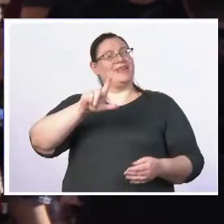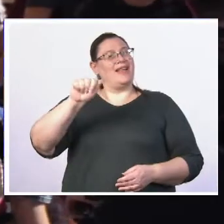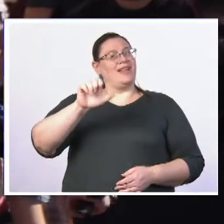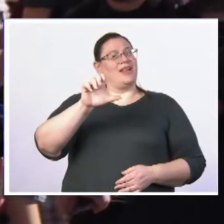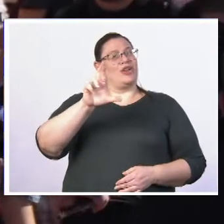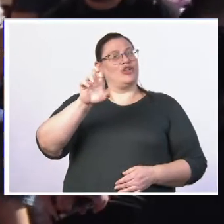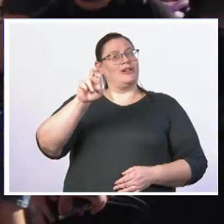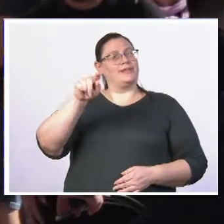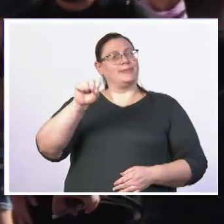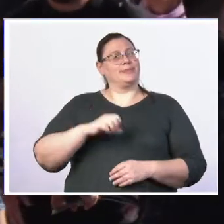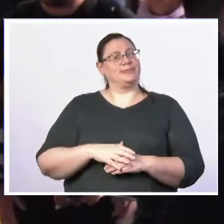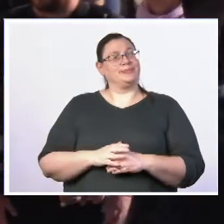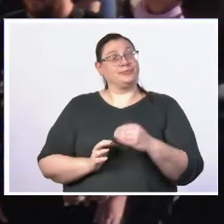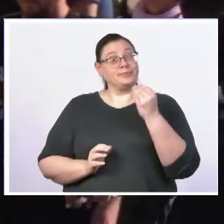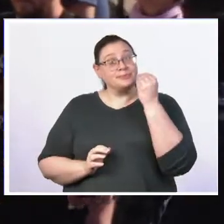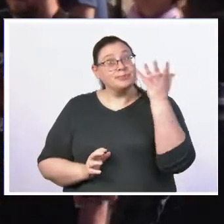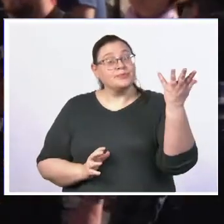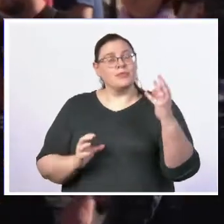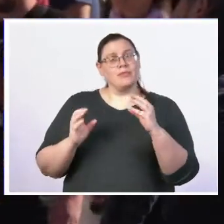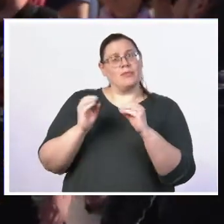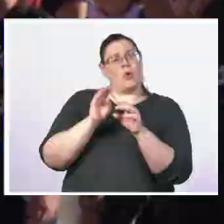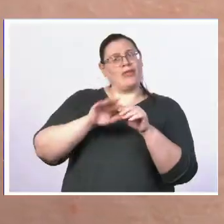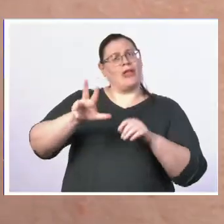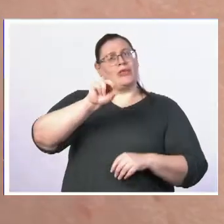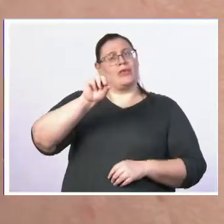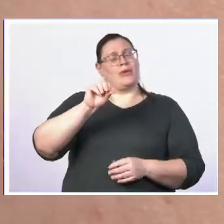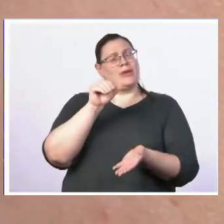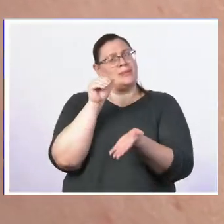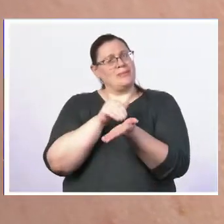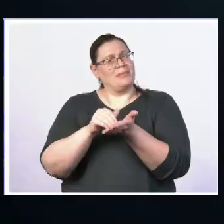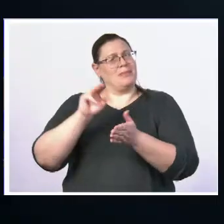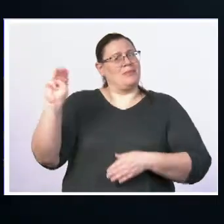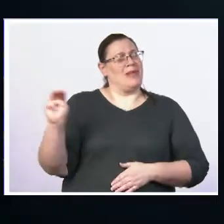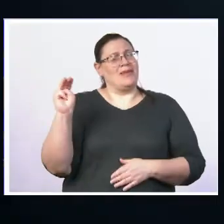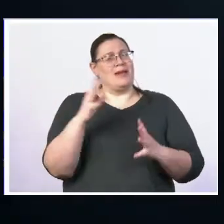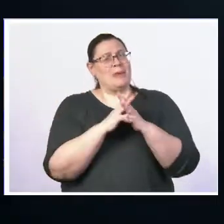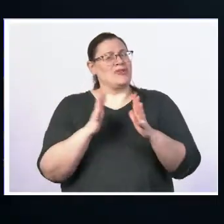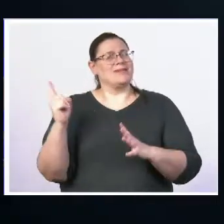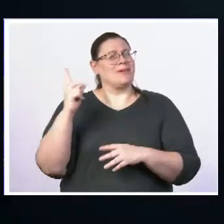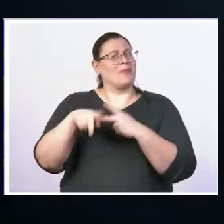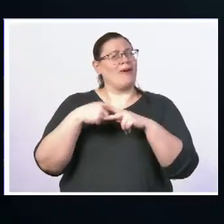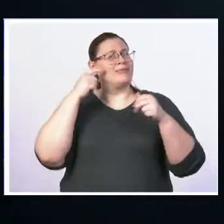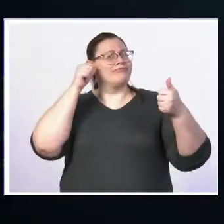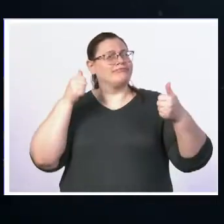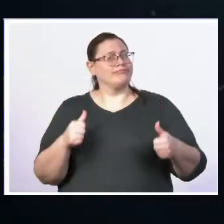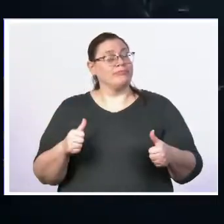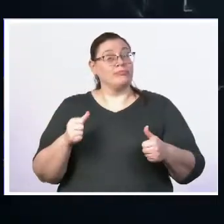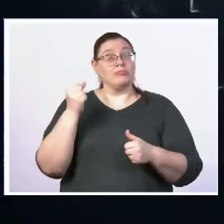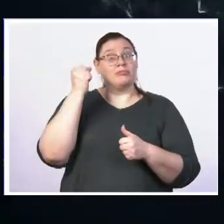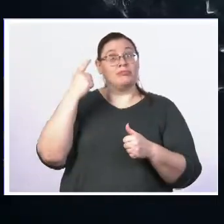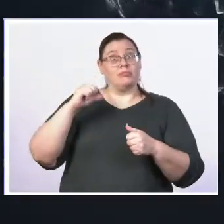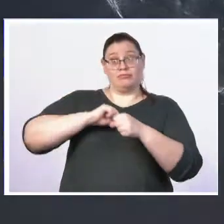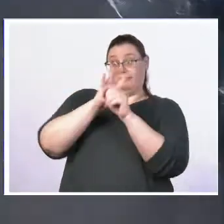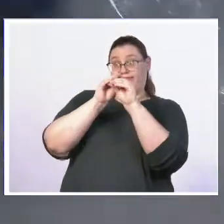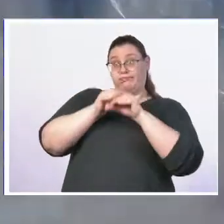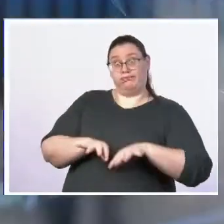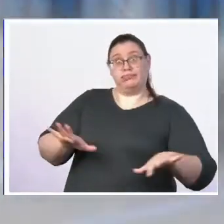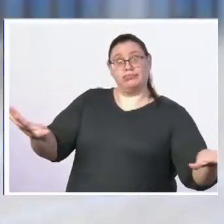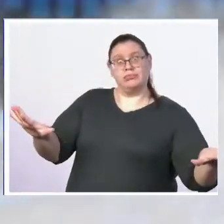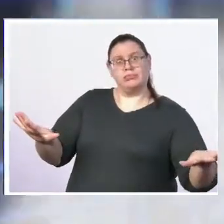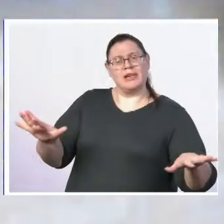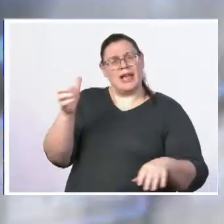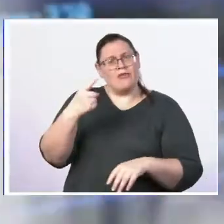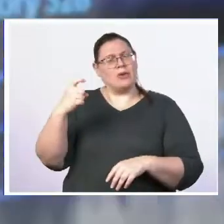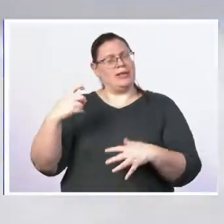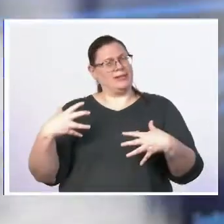More than 30 million Americans have some kind of hearing loss and with the crisis of coronavirus everyone needed to have